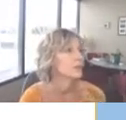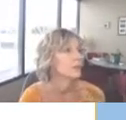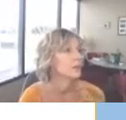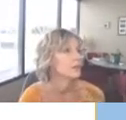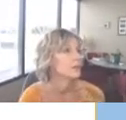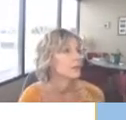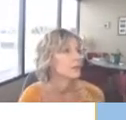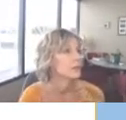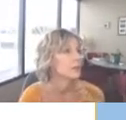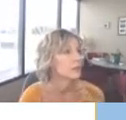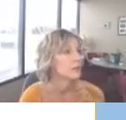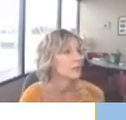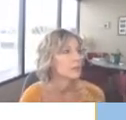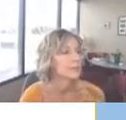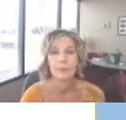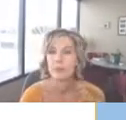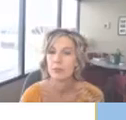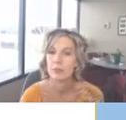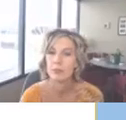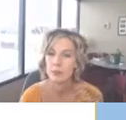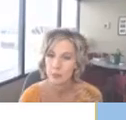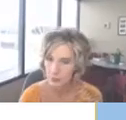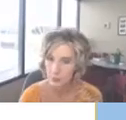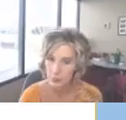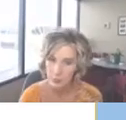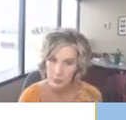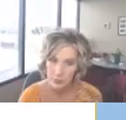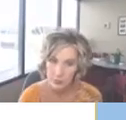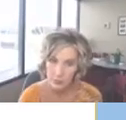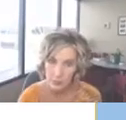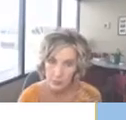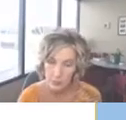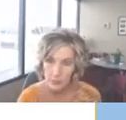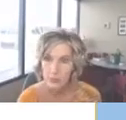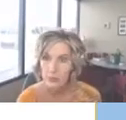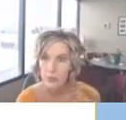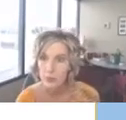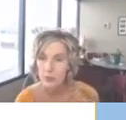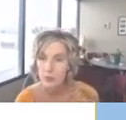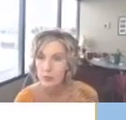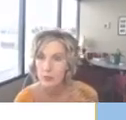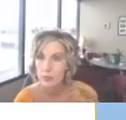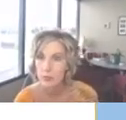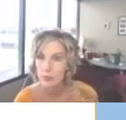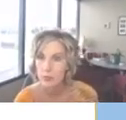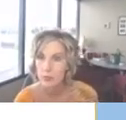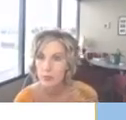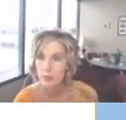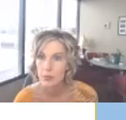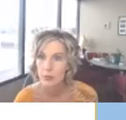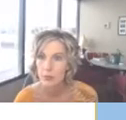were uh slavic clients now this is a second cycle grant for service navigator the first